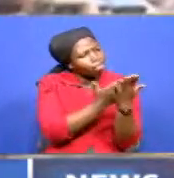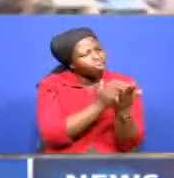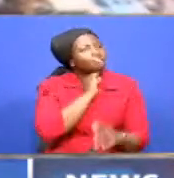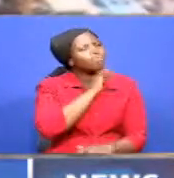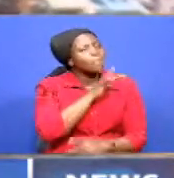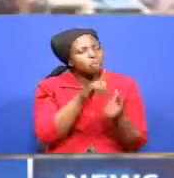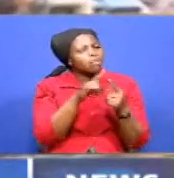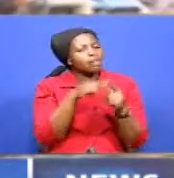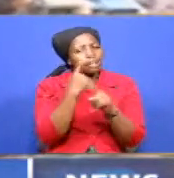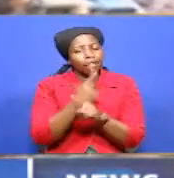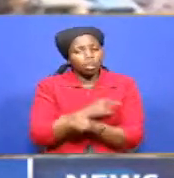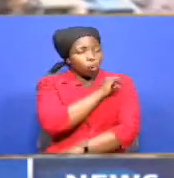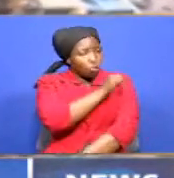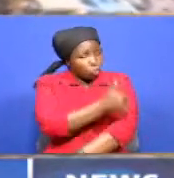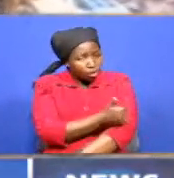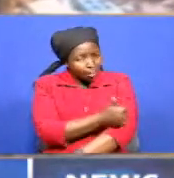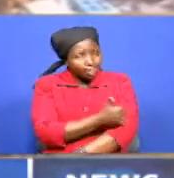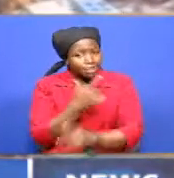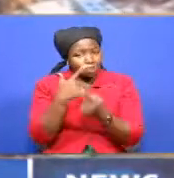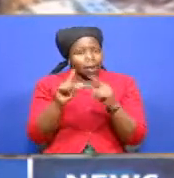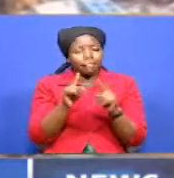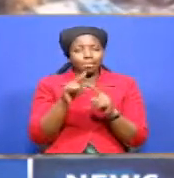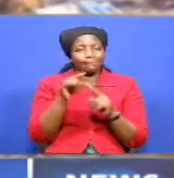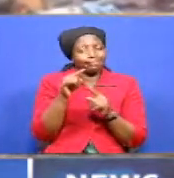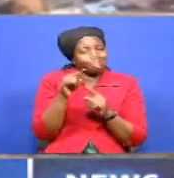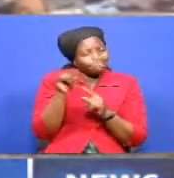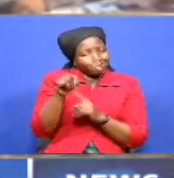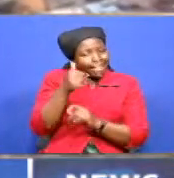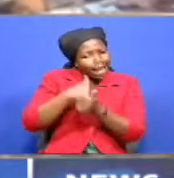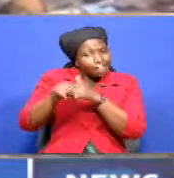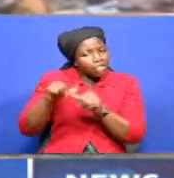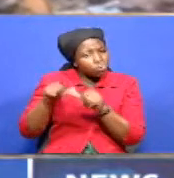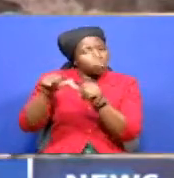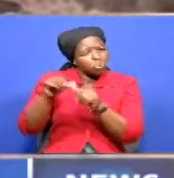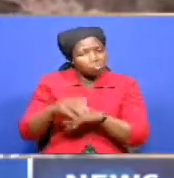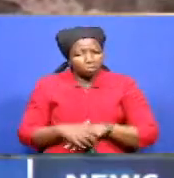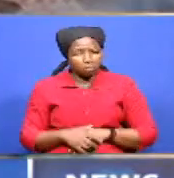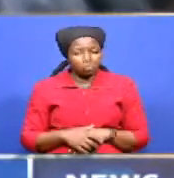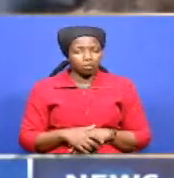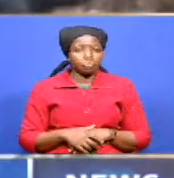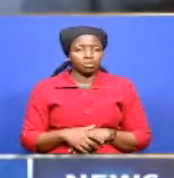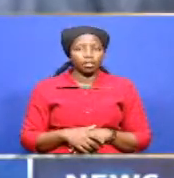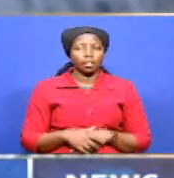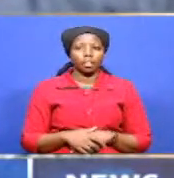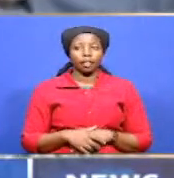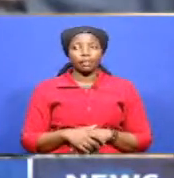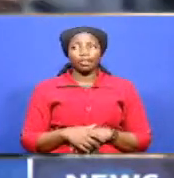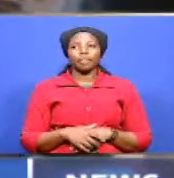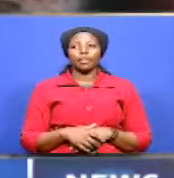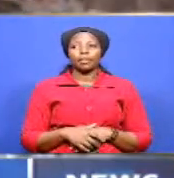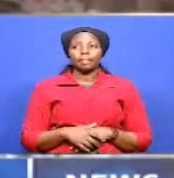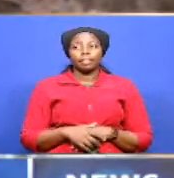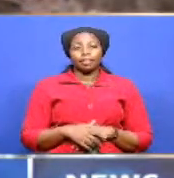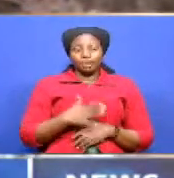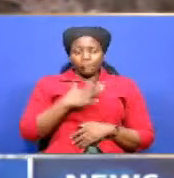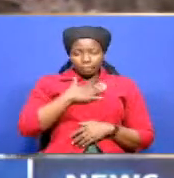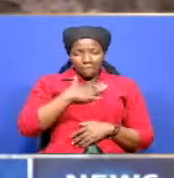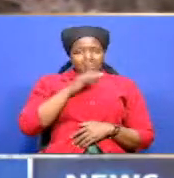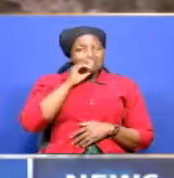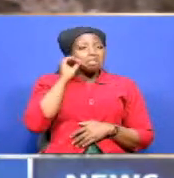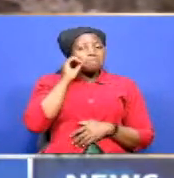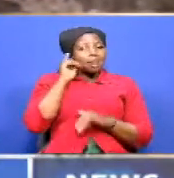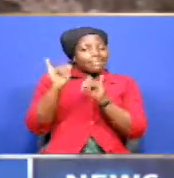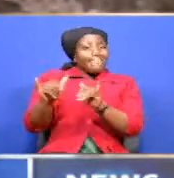on the risk the activities of the investor pose to their homes he has continued and are beat it kuhulia kwangu suez gukaa kwa